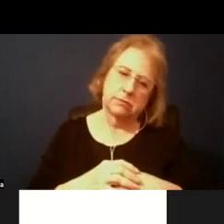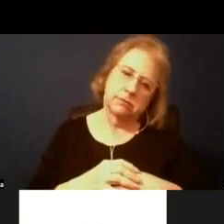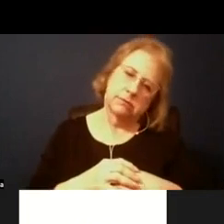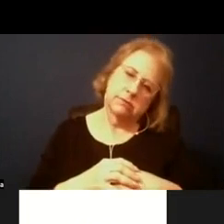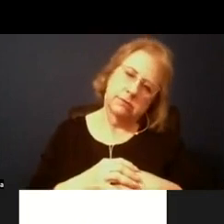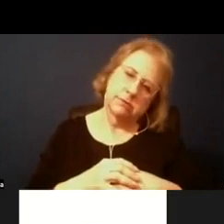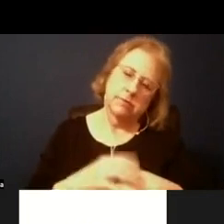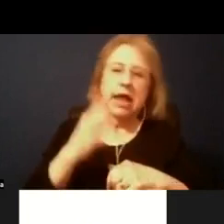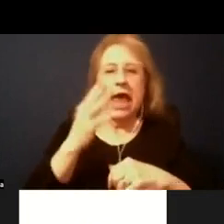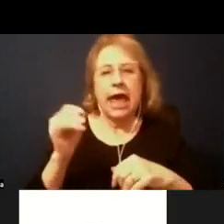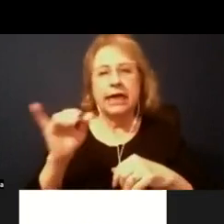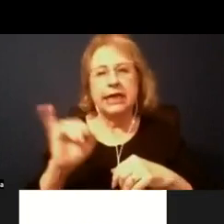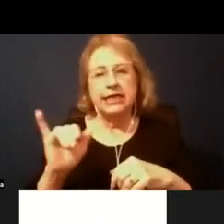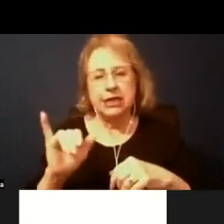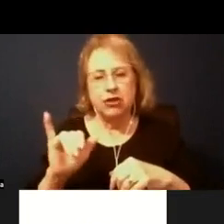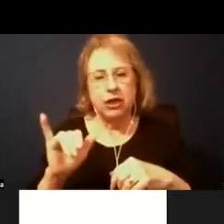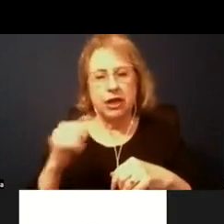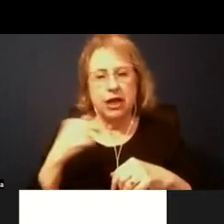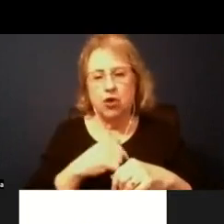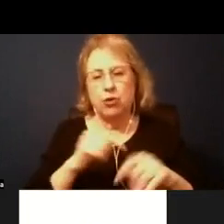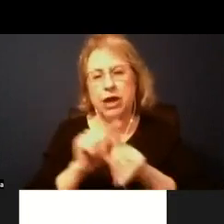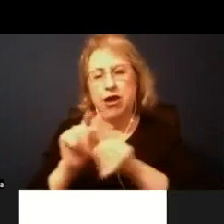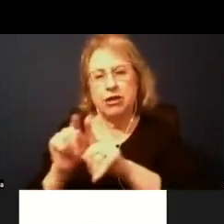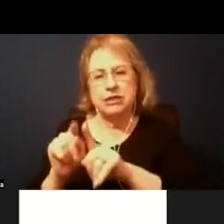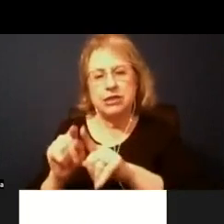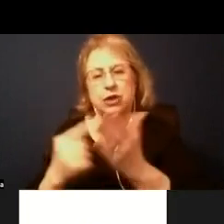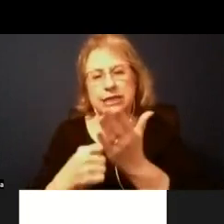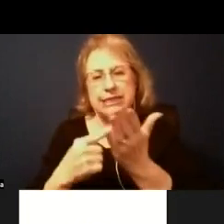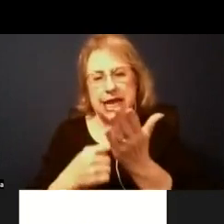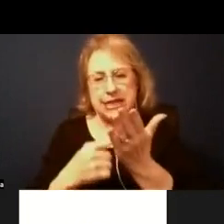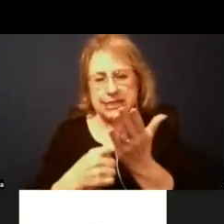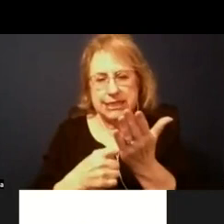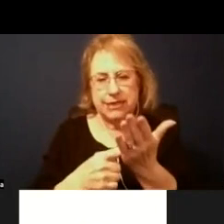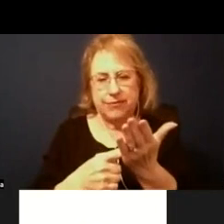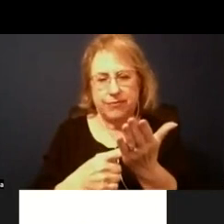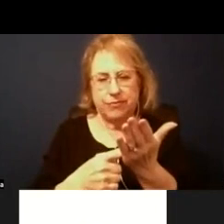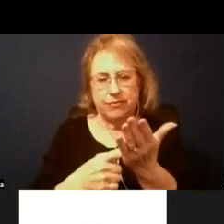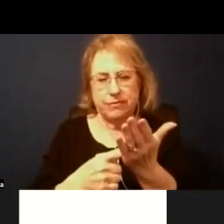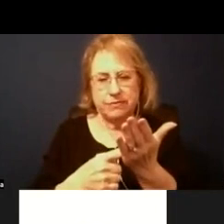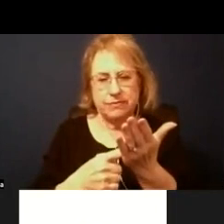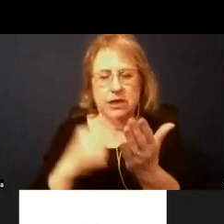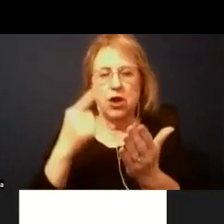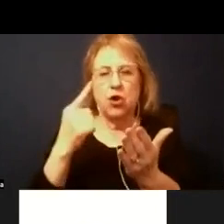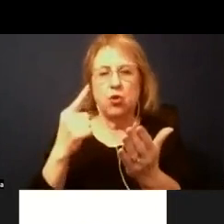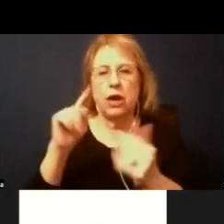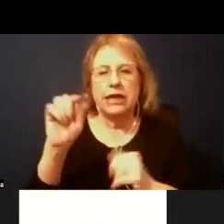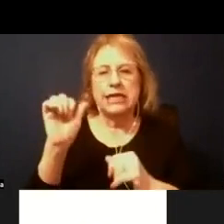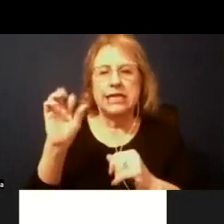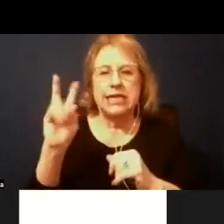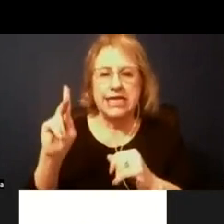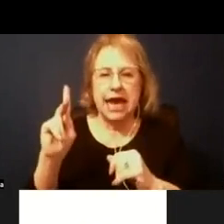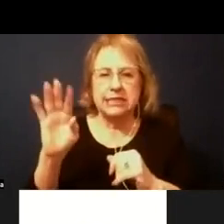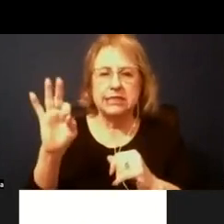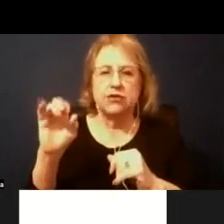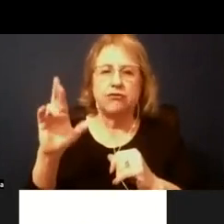And in addition, we also discussed... Actually, one of the task force members shared that there will